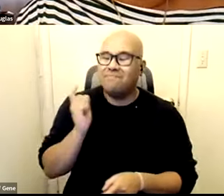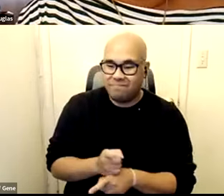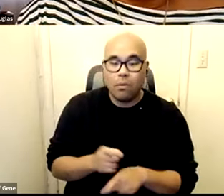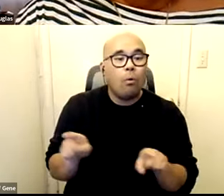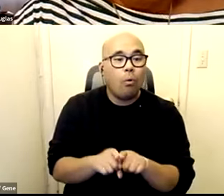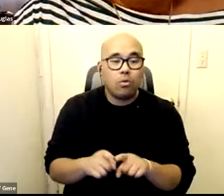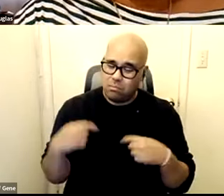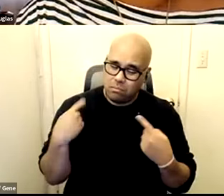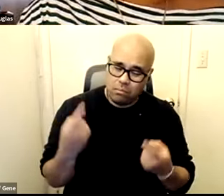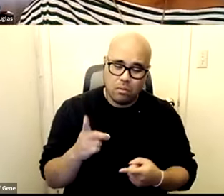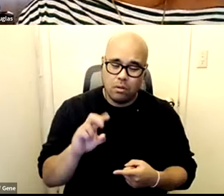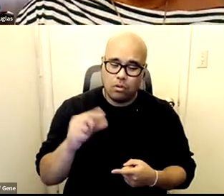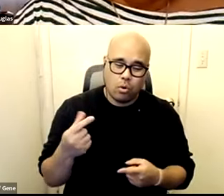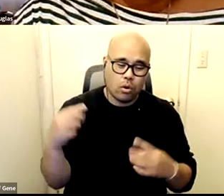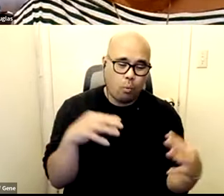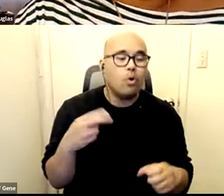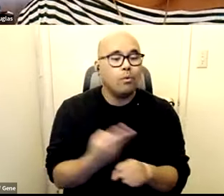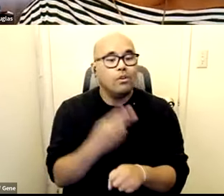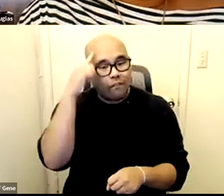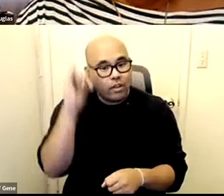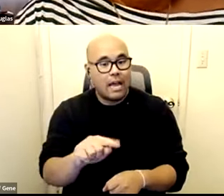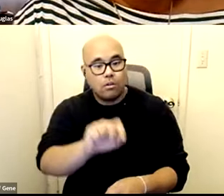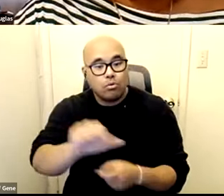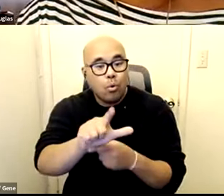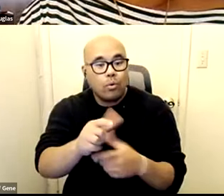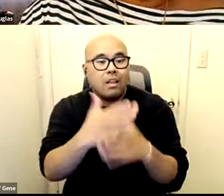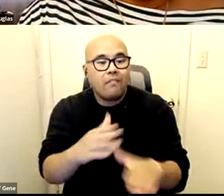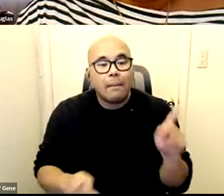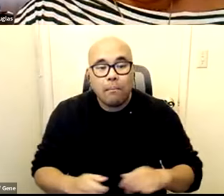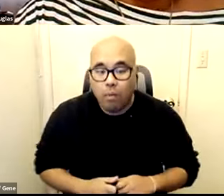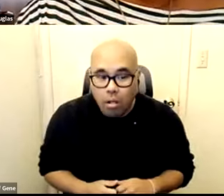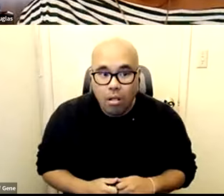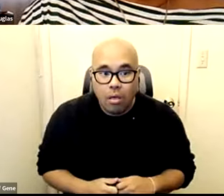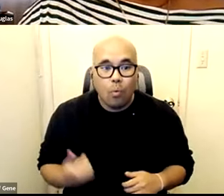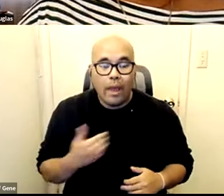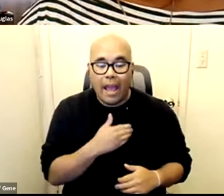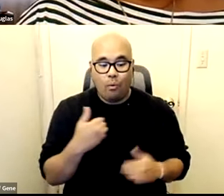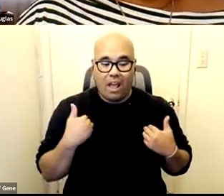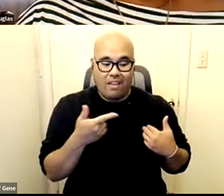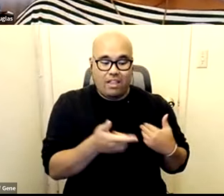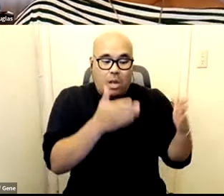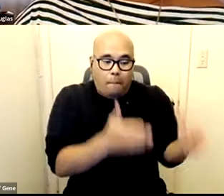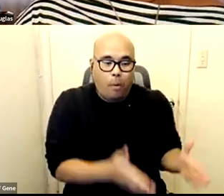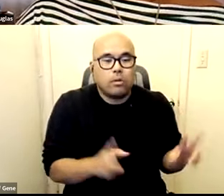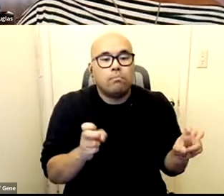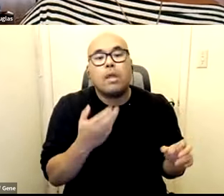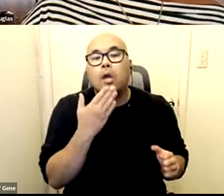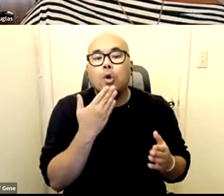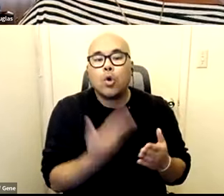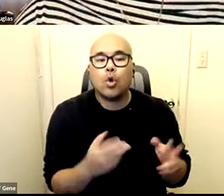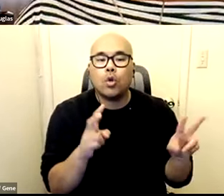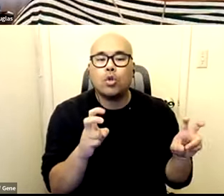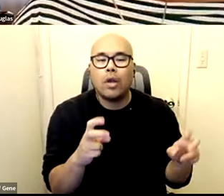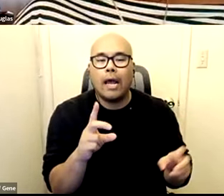itself has been used as that tool of dividing people like okay we have you know this person is a good drug user